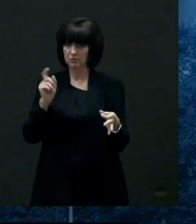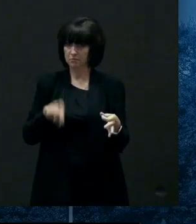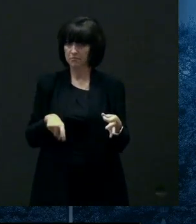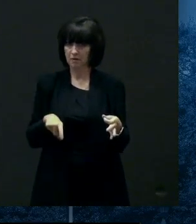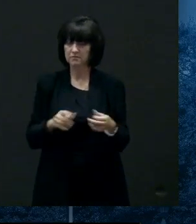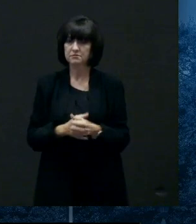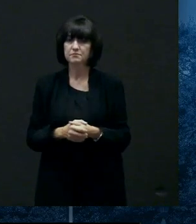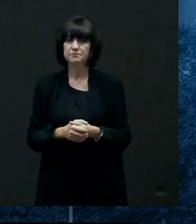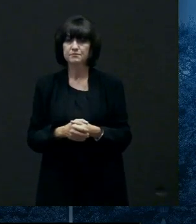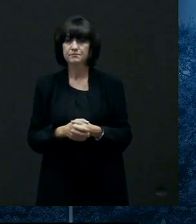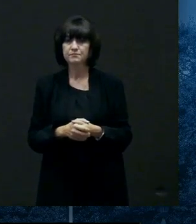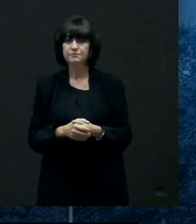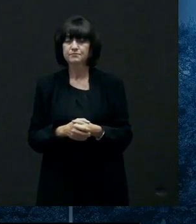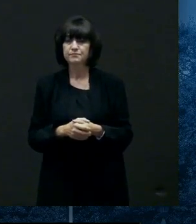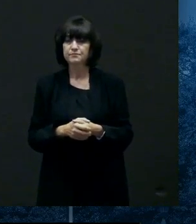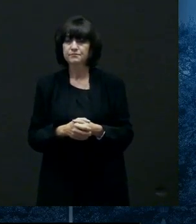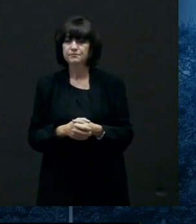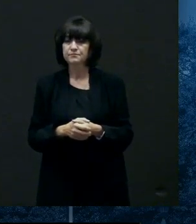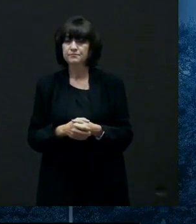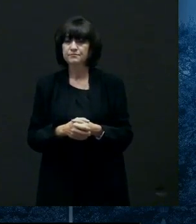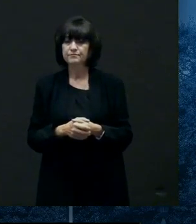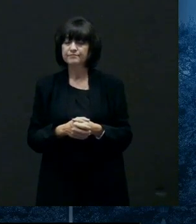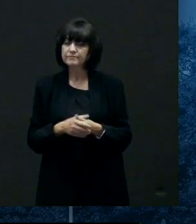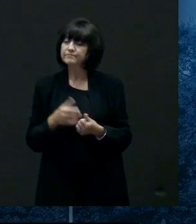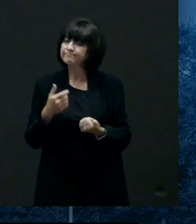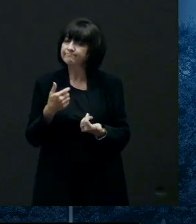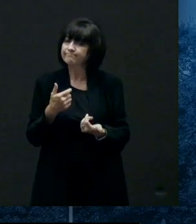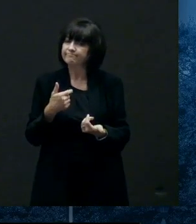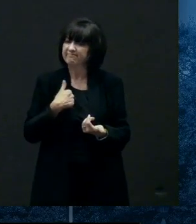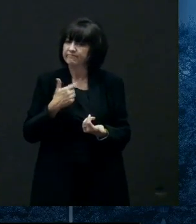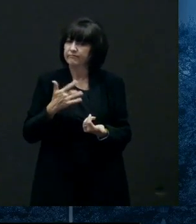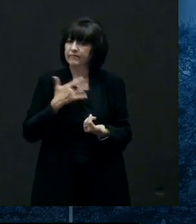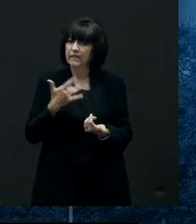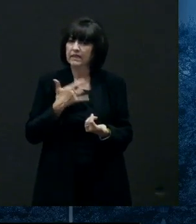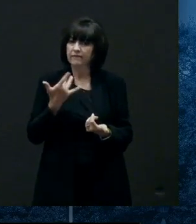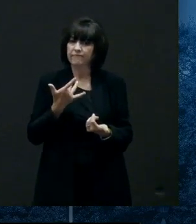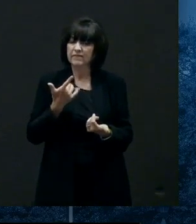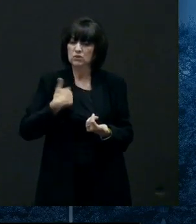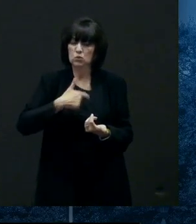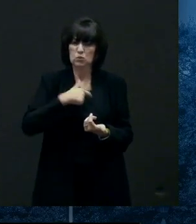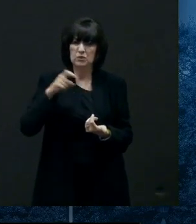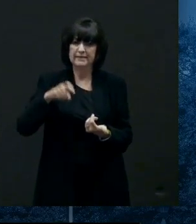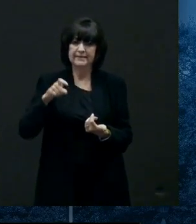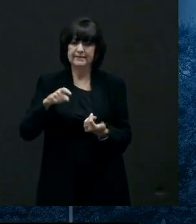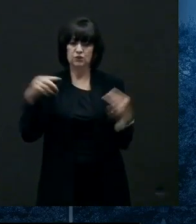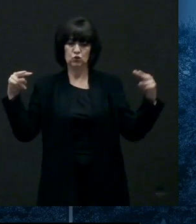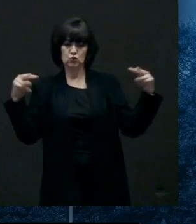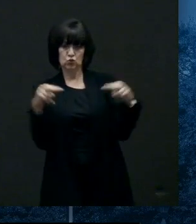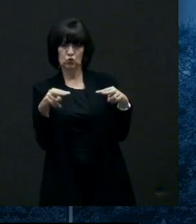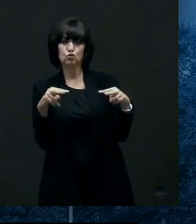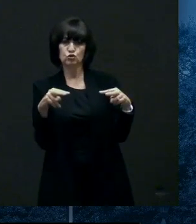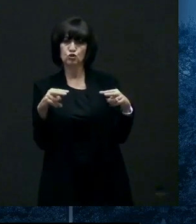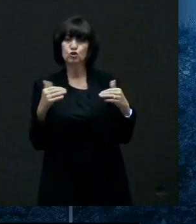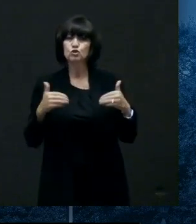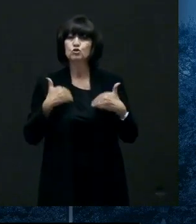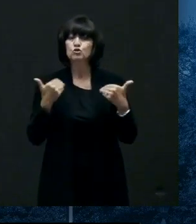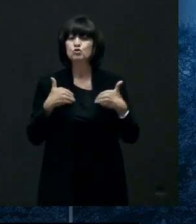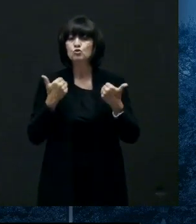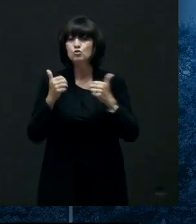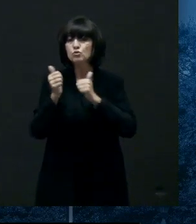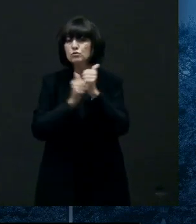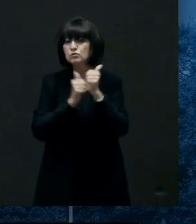do think that we we need to look at youth sports uh i'm not sure we're fully comfortable uh the way some of the uh